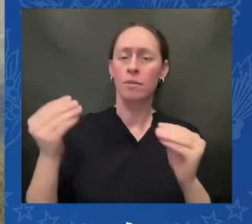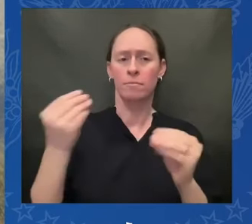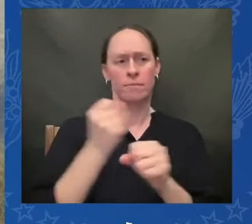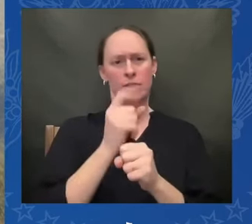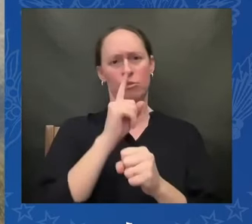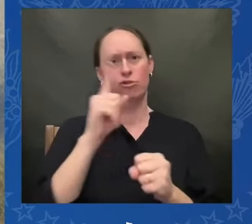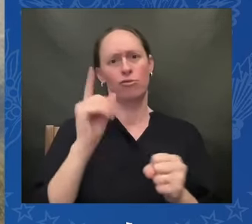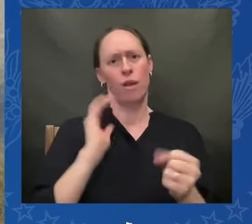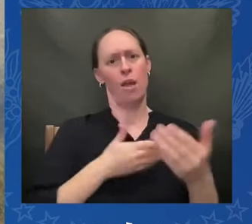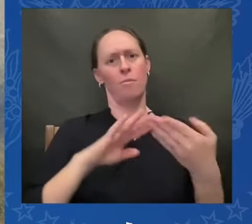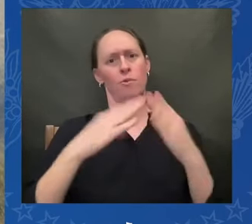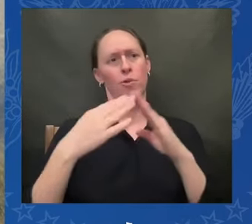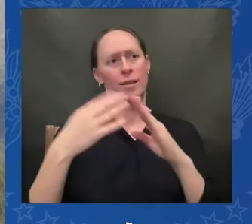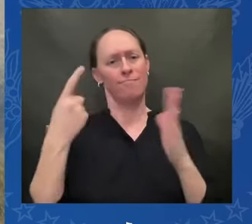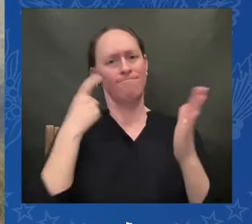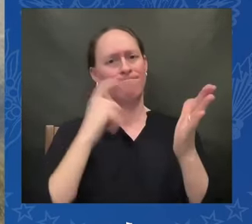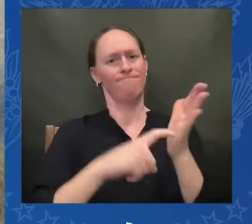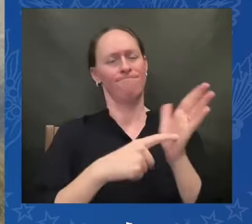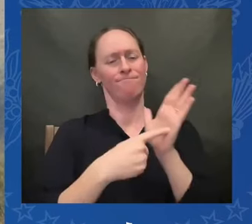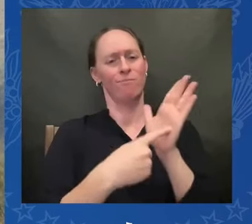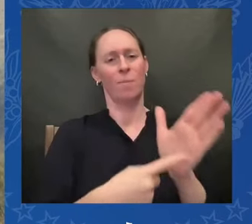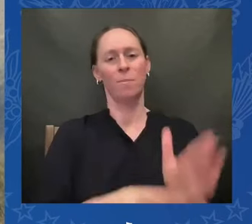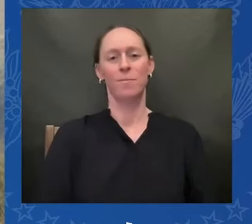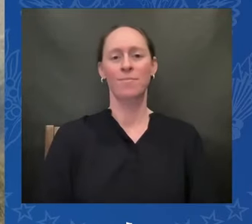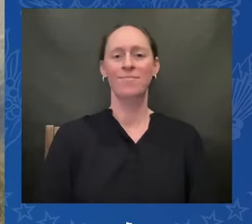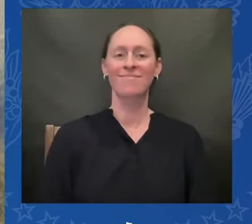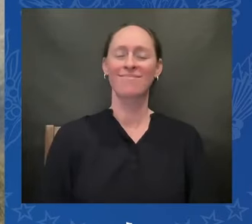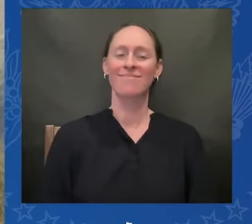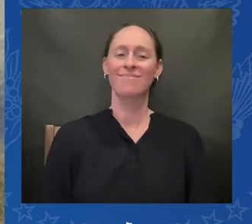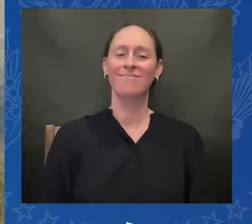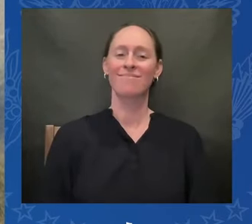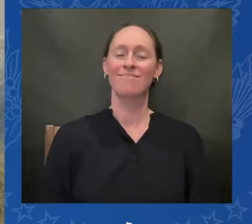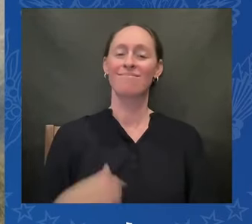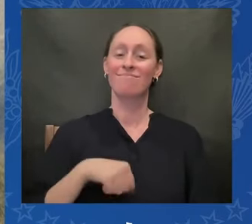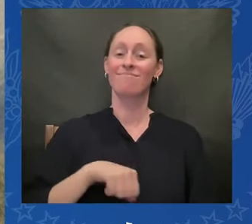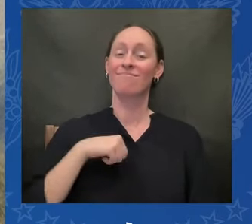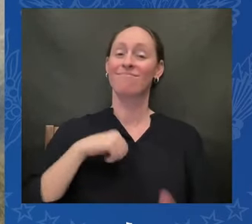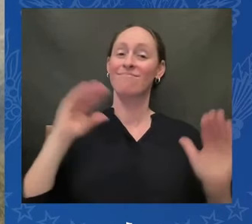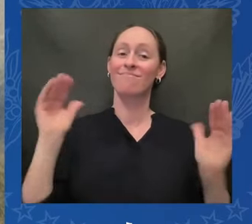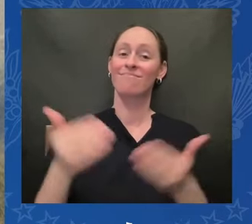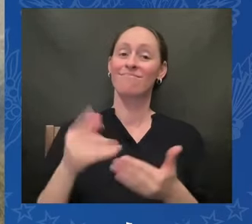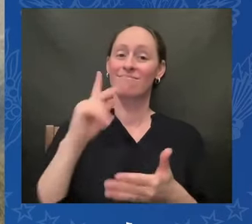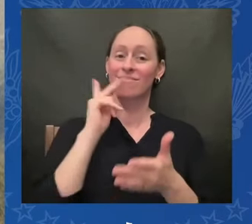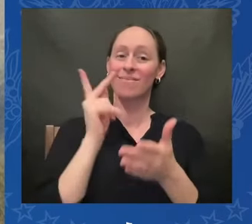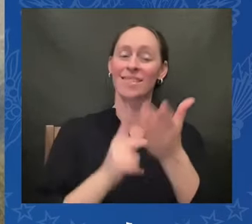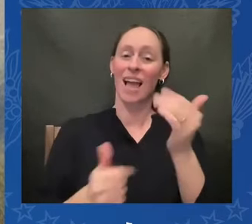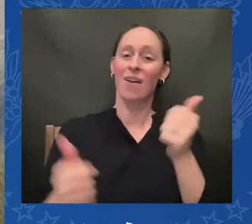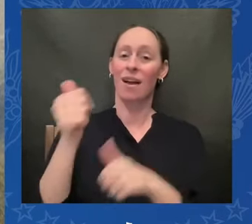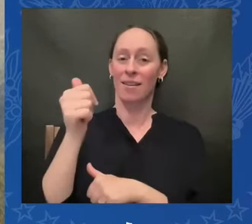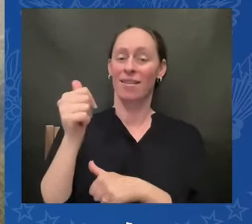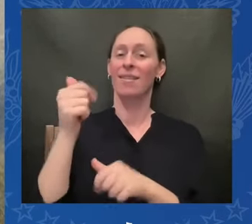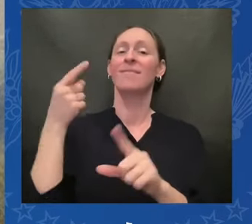I introduce you the Secretary of the Interior Secretary Deb Haaland